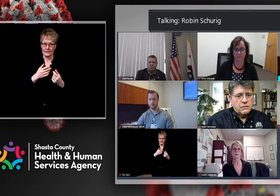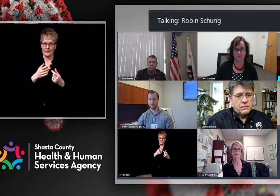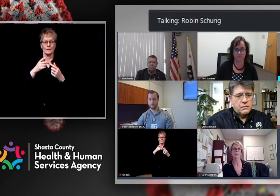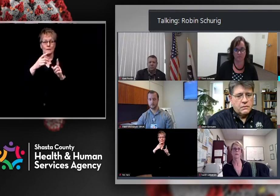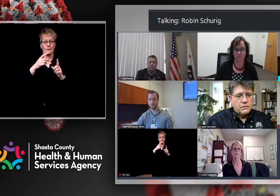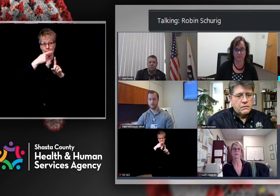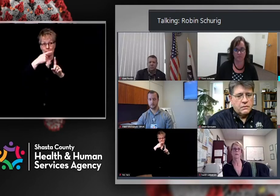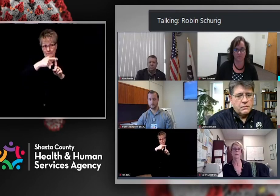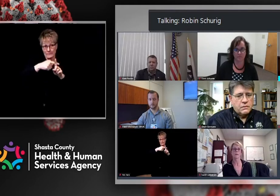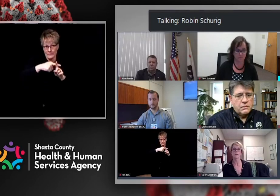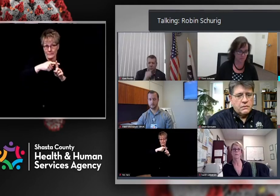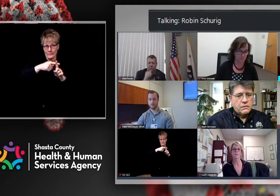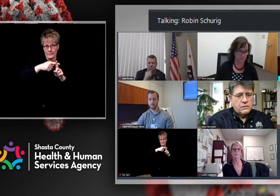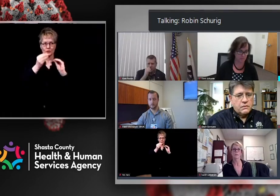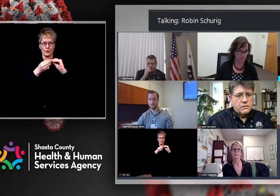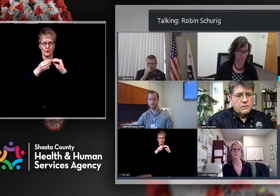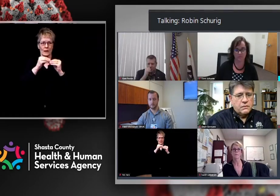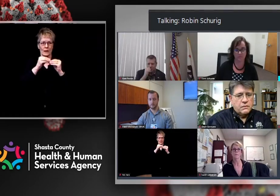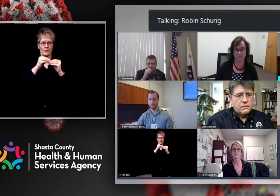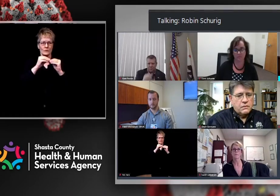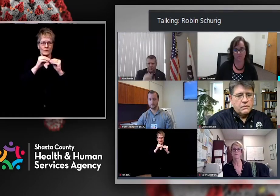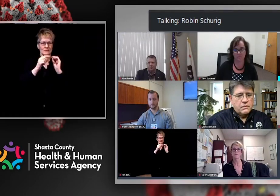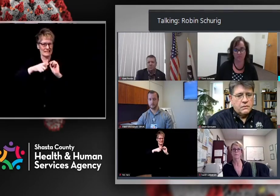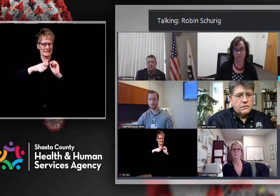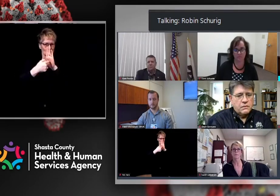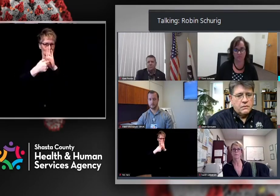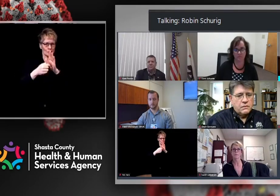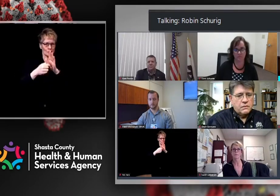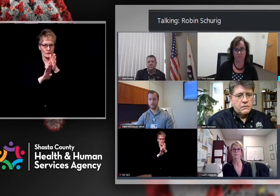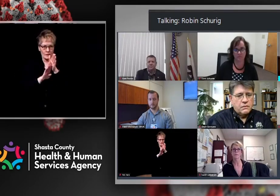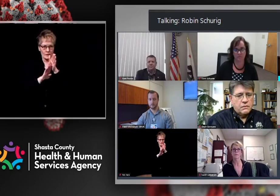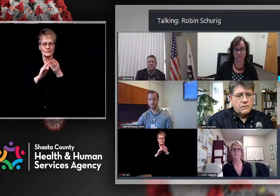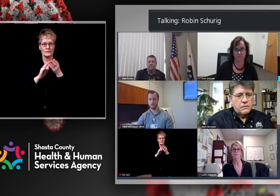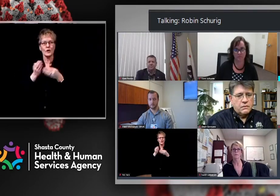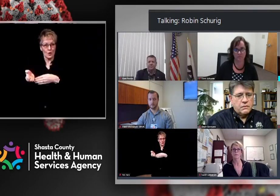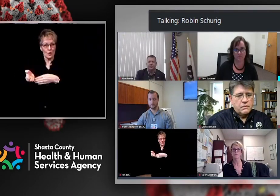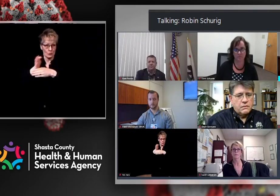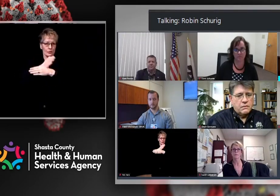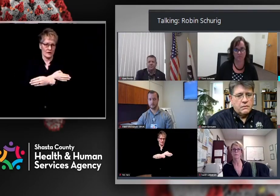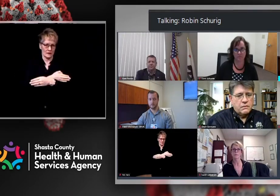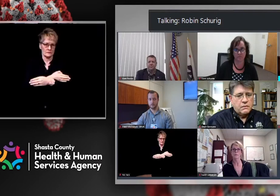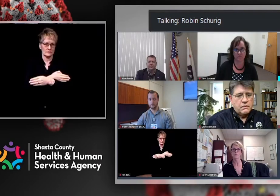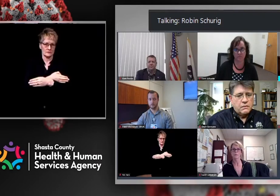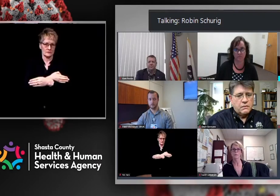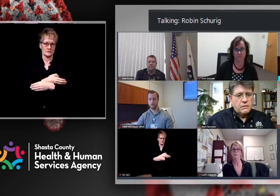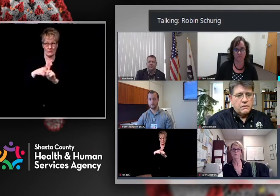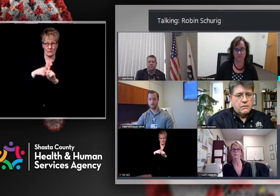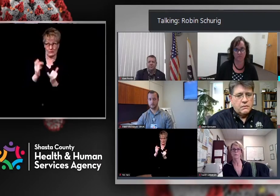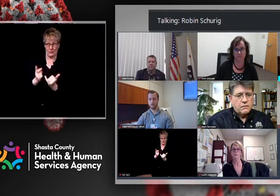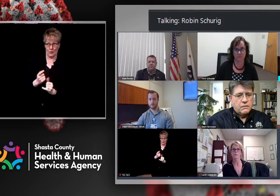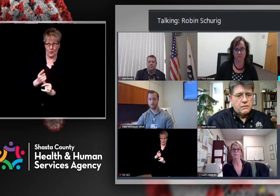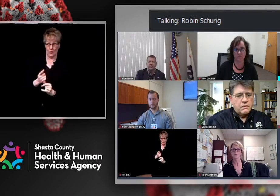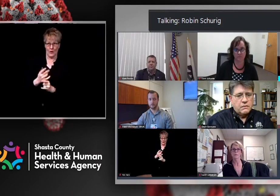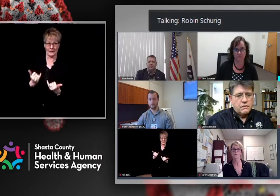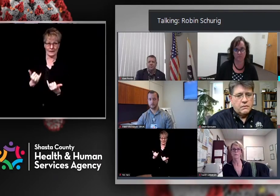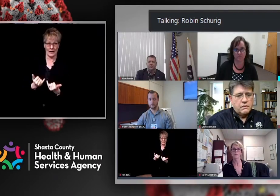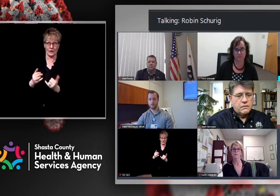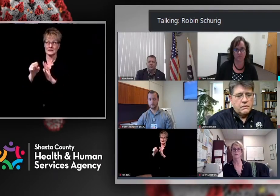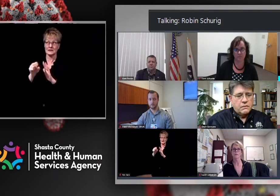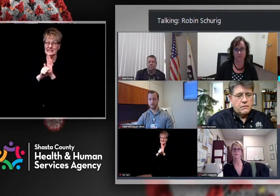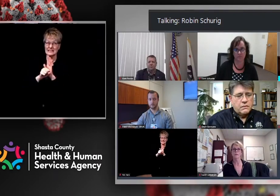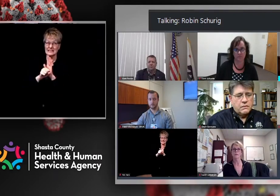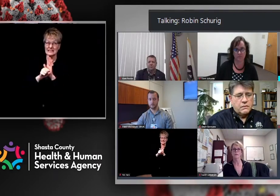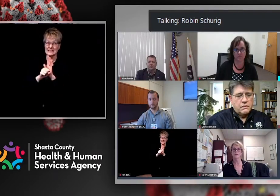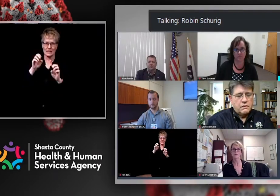better before you can come out of it. But as I mentioned earlier, the state is re-looking at what that criteria is going to be going forward. So it could change.